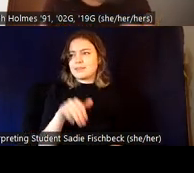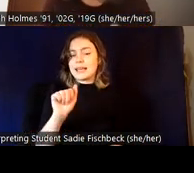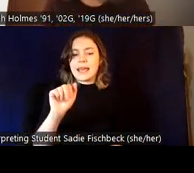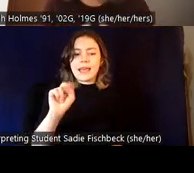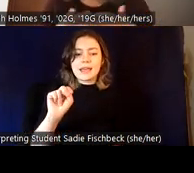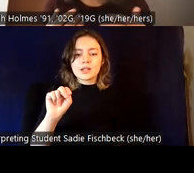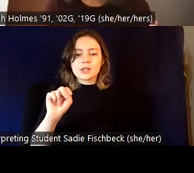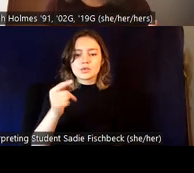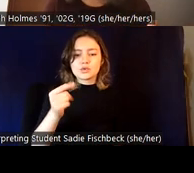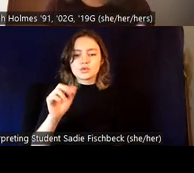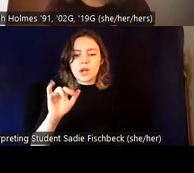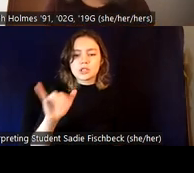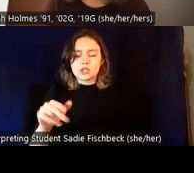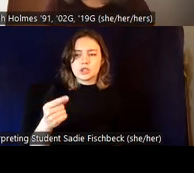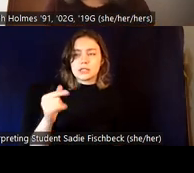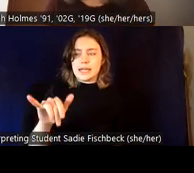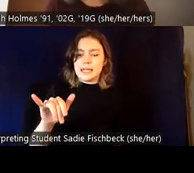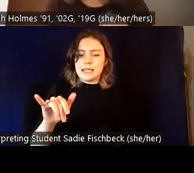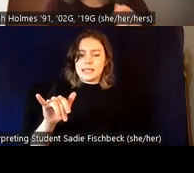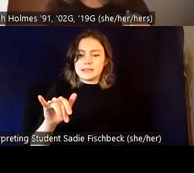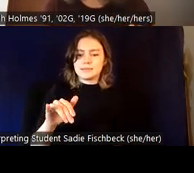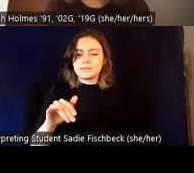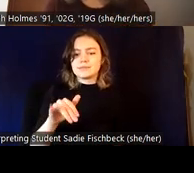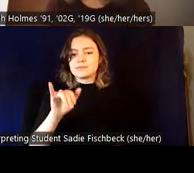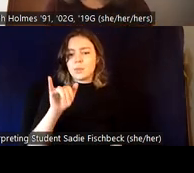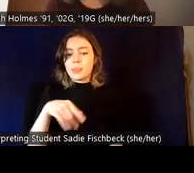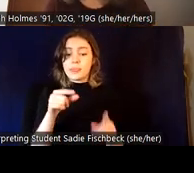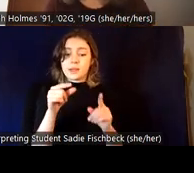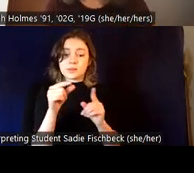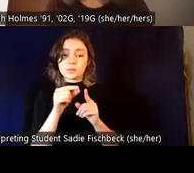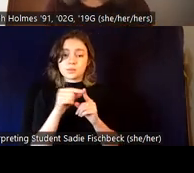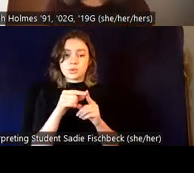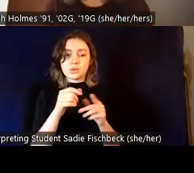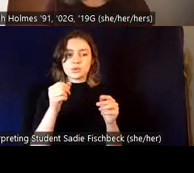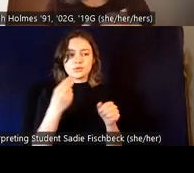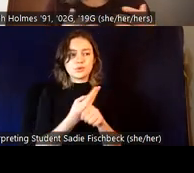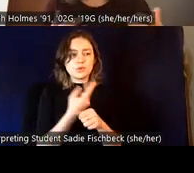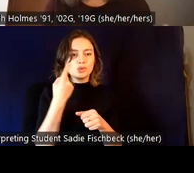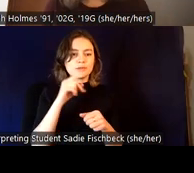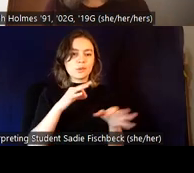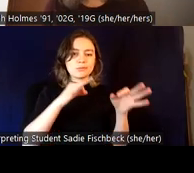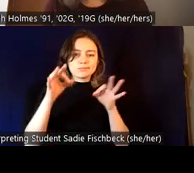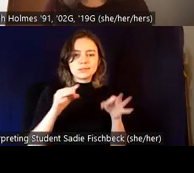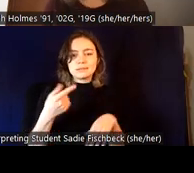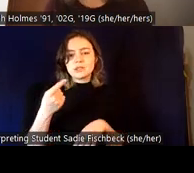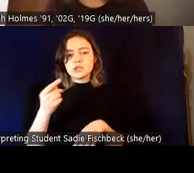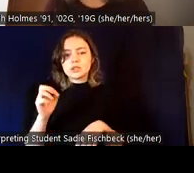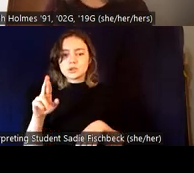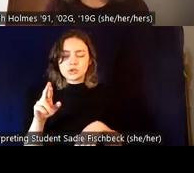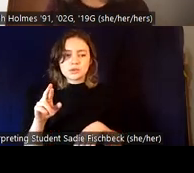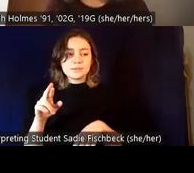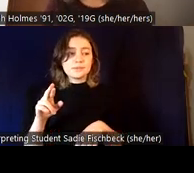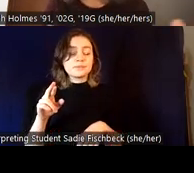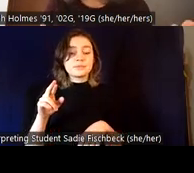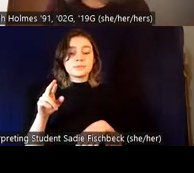gender expression or to describe their gender expression or their experiences with their gender. It is influenced by culture. It is influenced